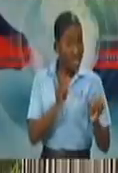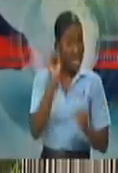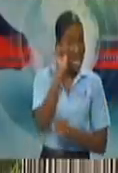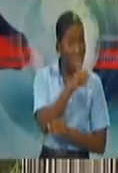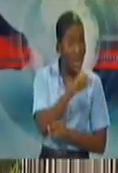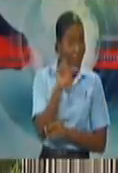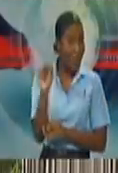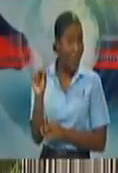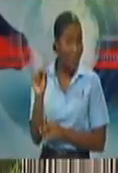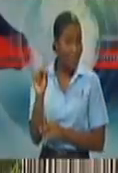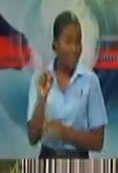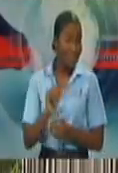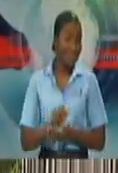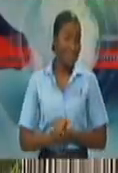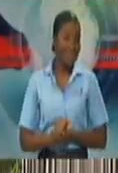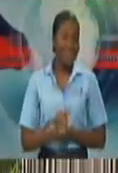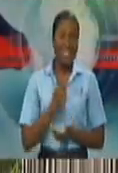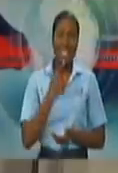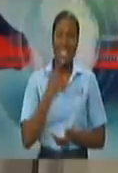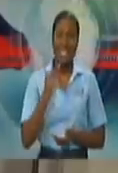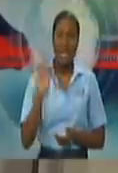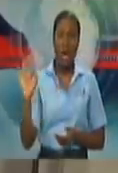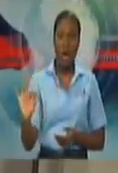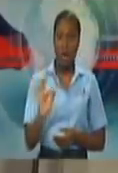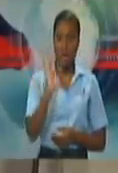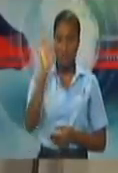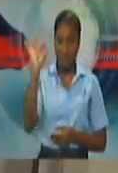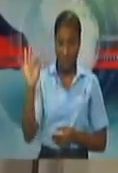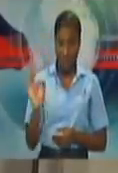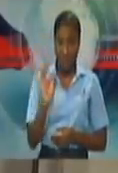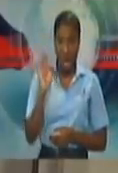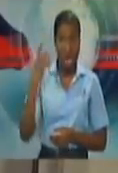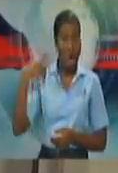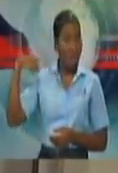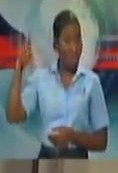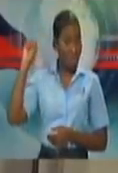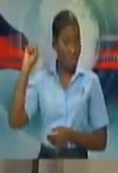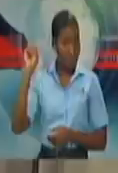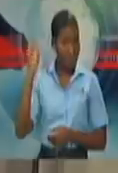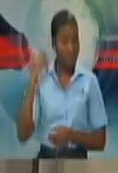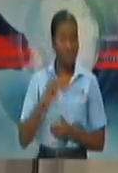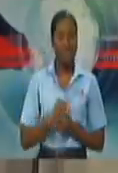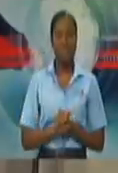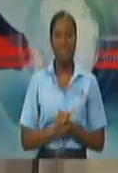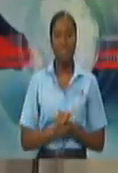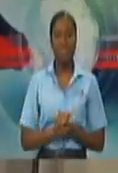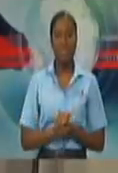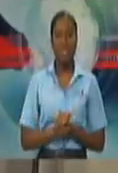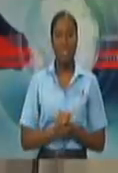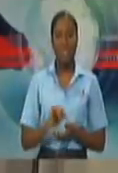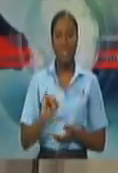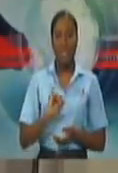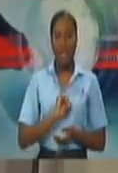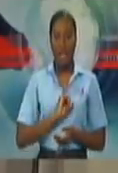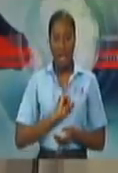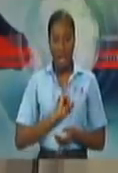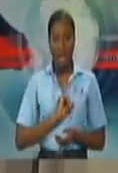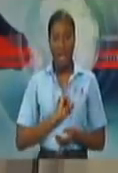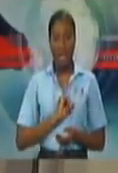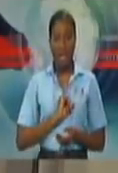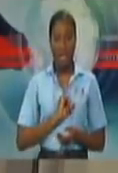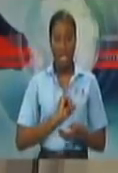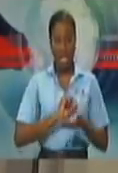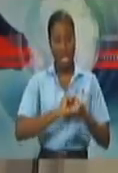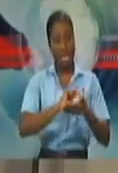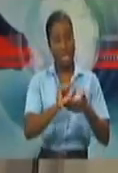so on Friday, and the CMO will go into details, on Friday I would have signed off on a overall